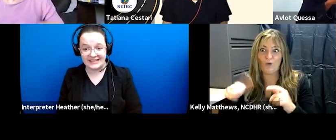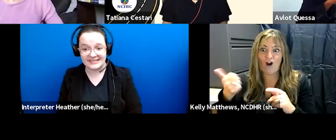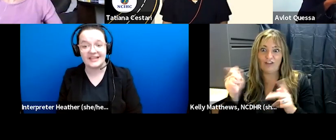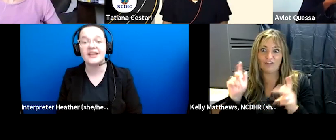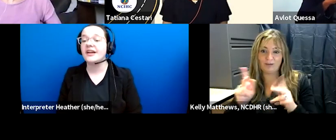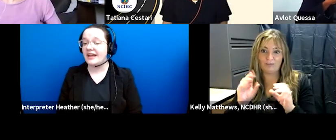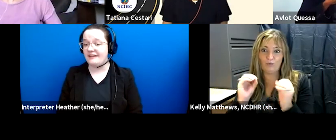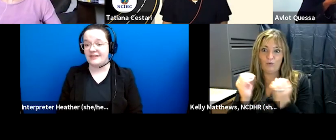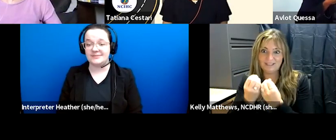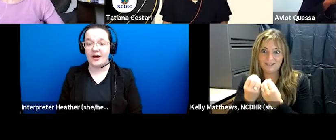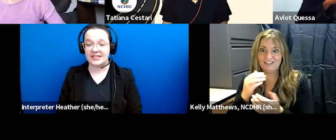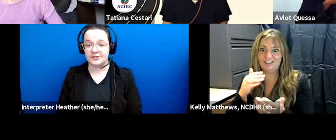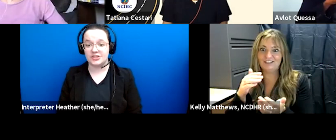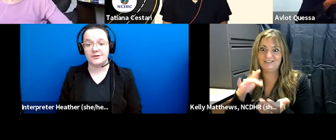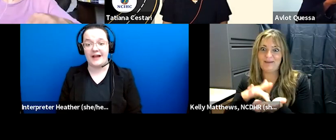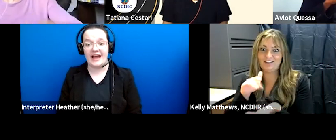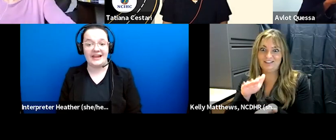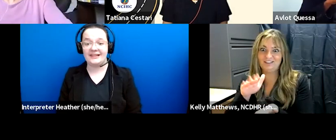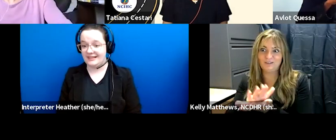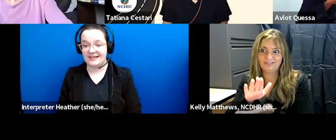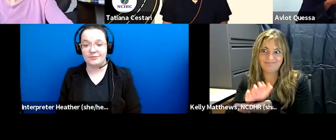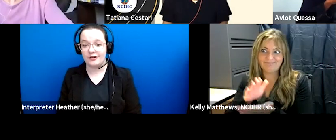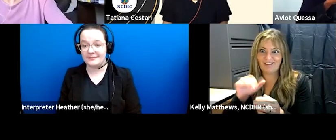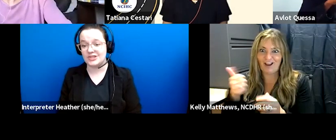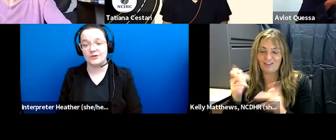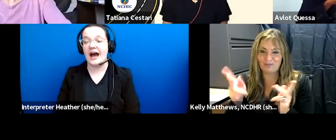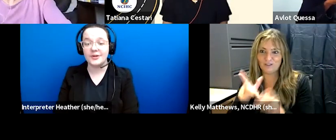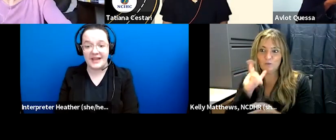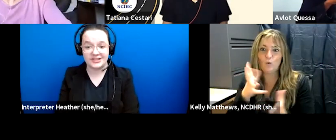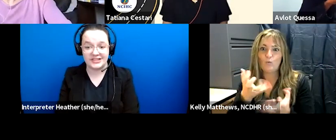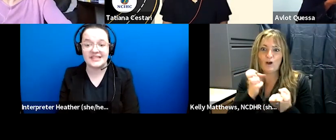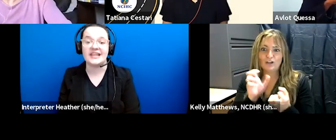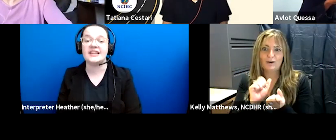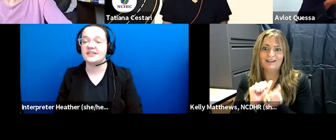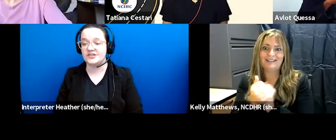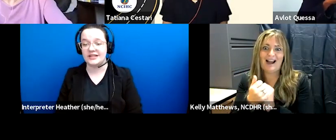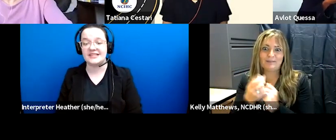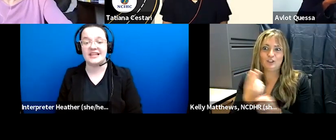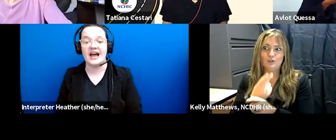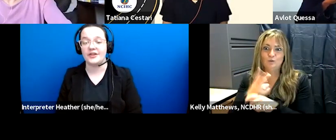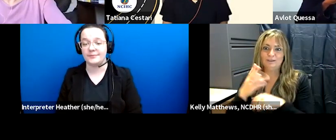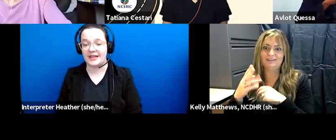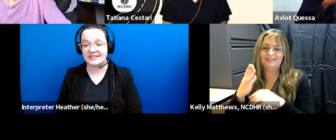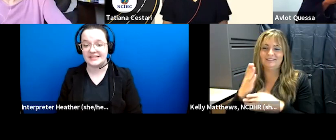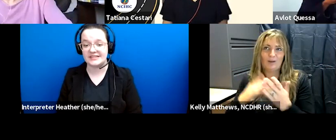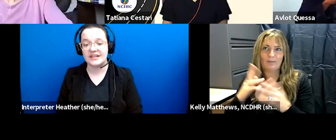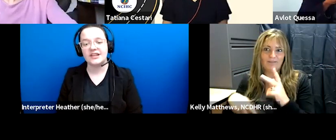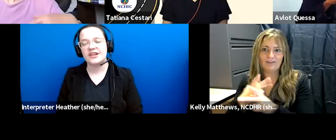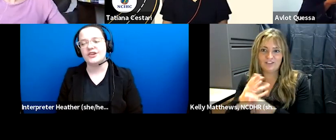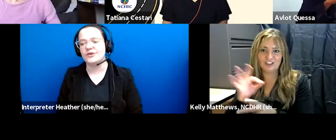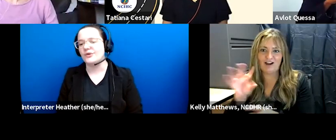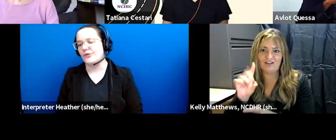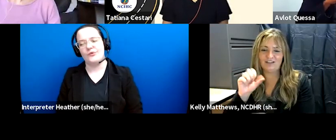been discussing if it's possible to provide programs to other patients and students in other places